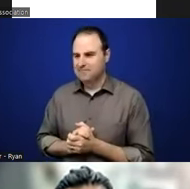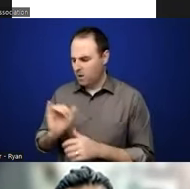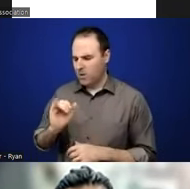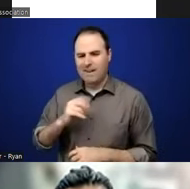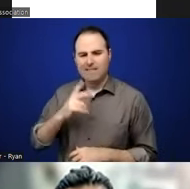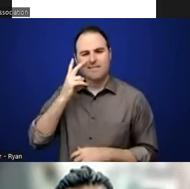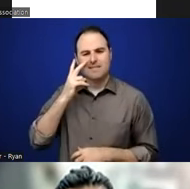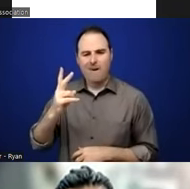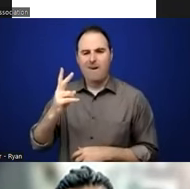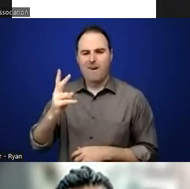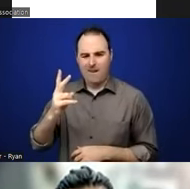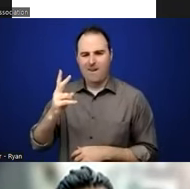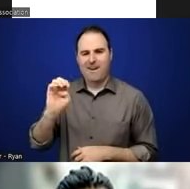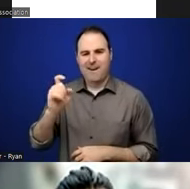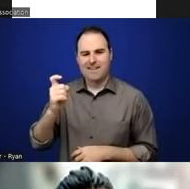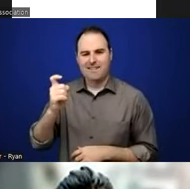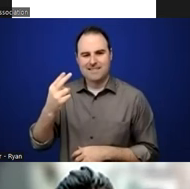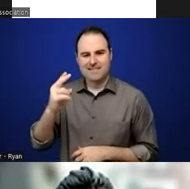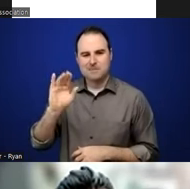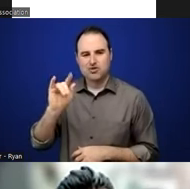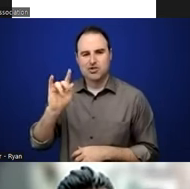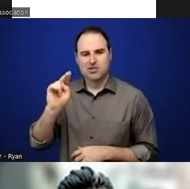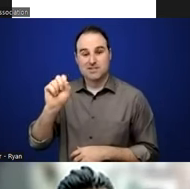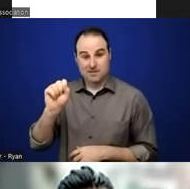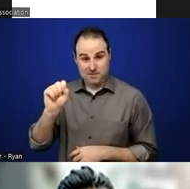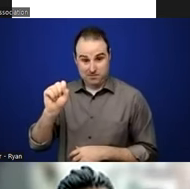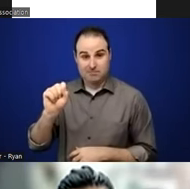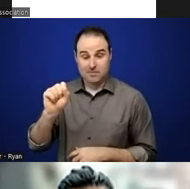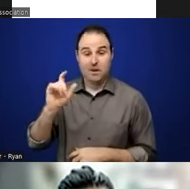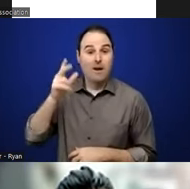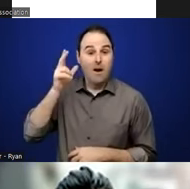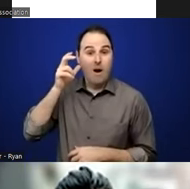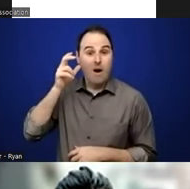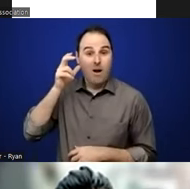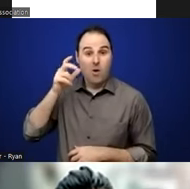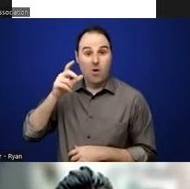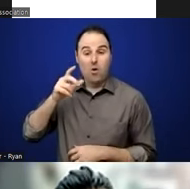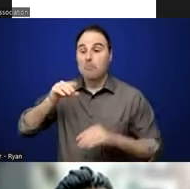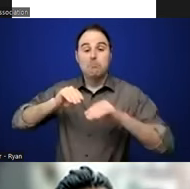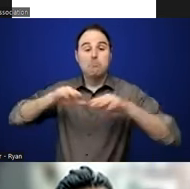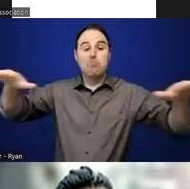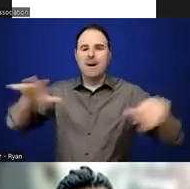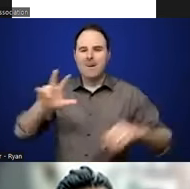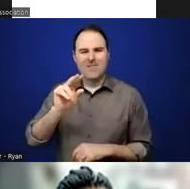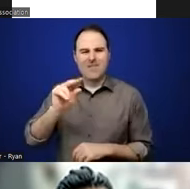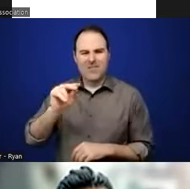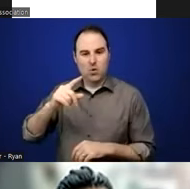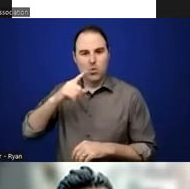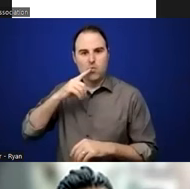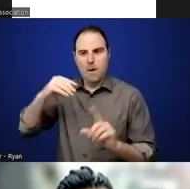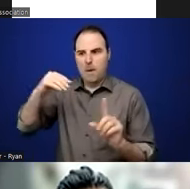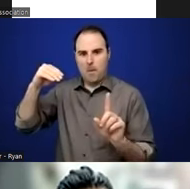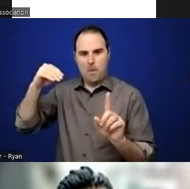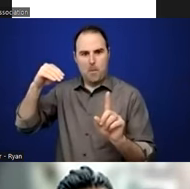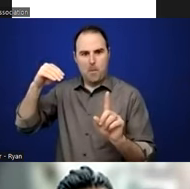exhibitions where you're, the audio is really targeted. So even, so it's like you walk into a space, right. And you could be